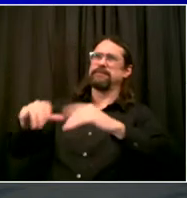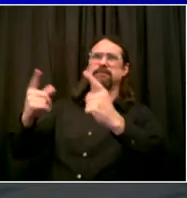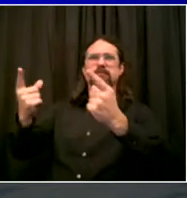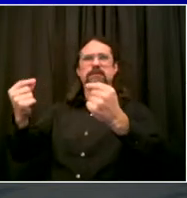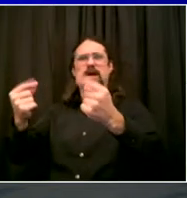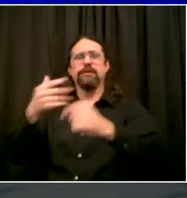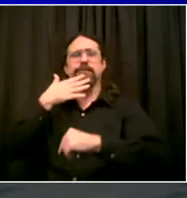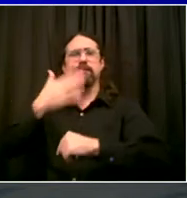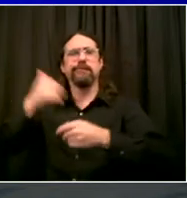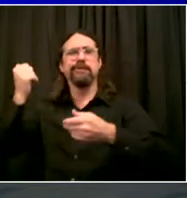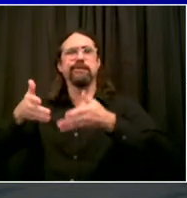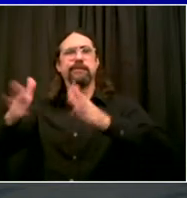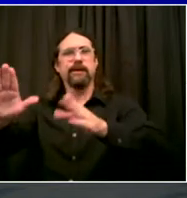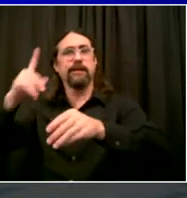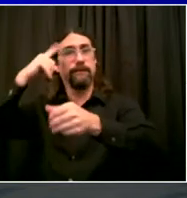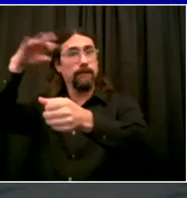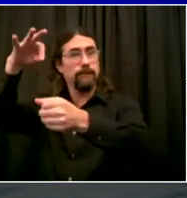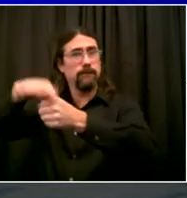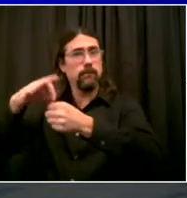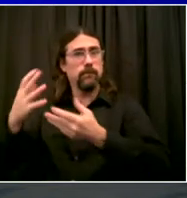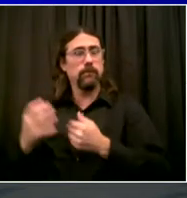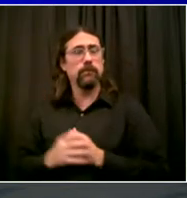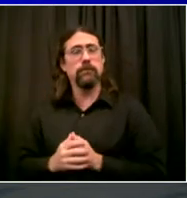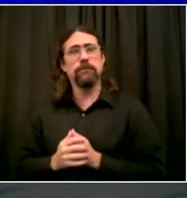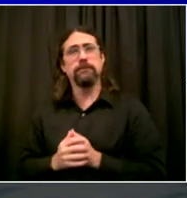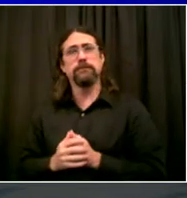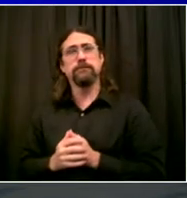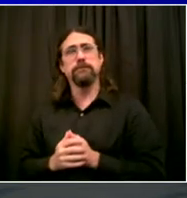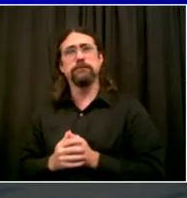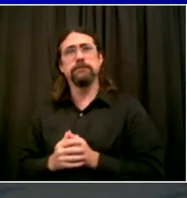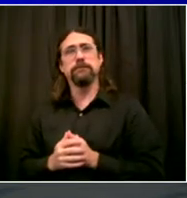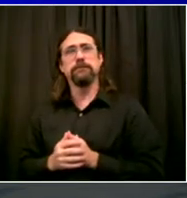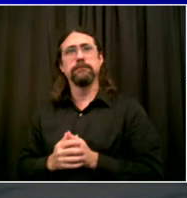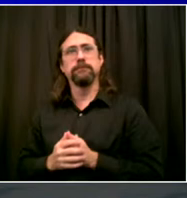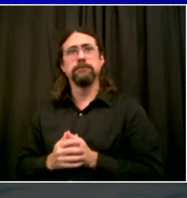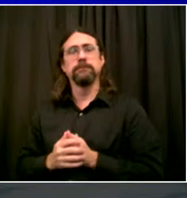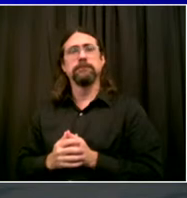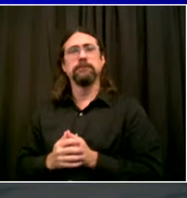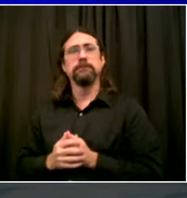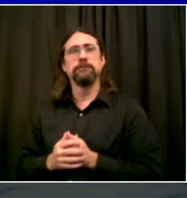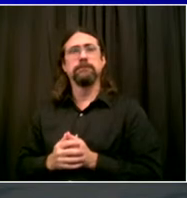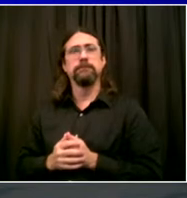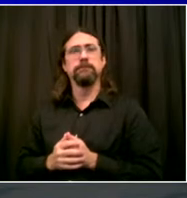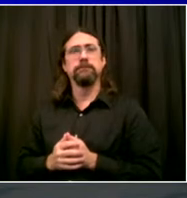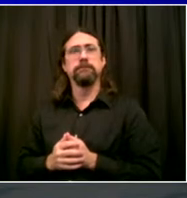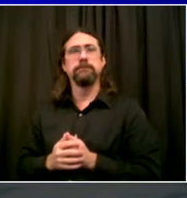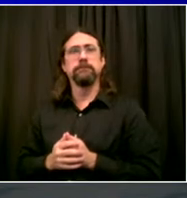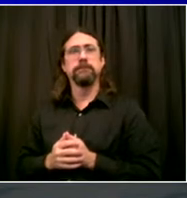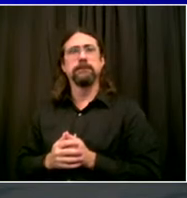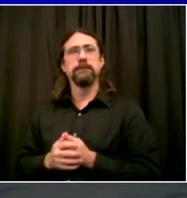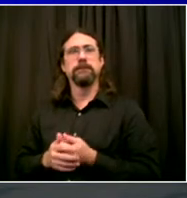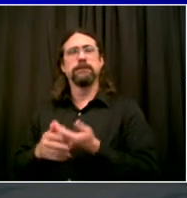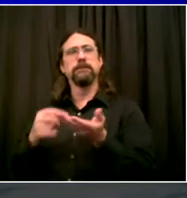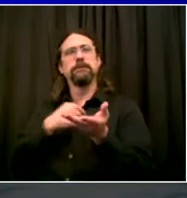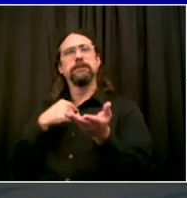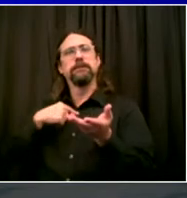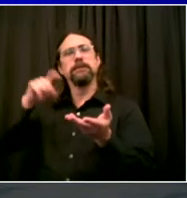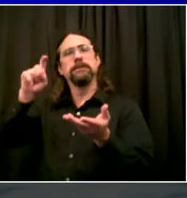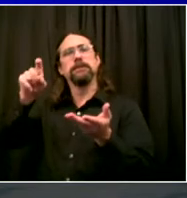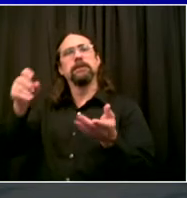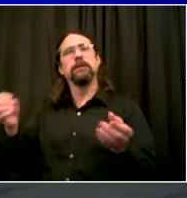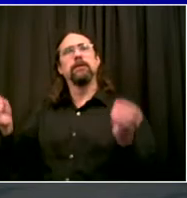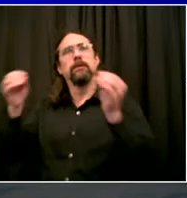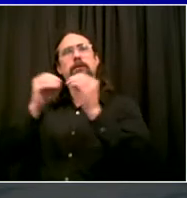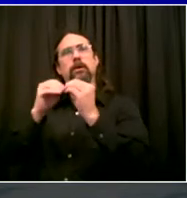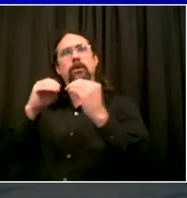required, but works with a different kind of board and a different kind of staff. And a model that we can look at